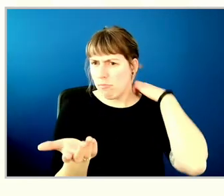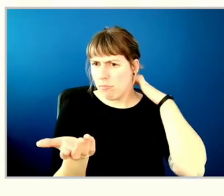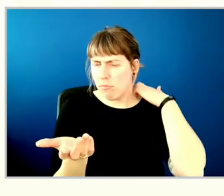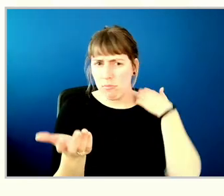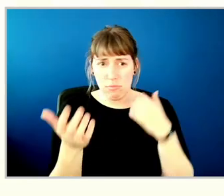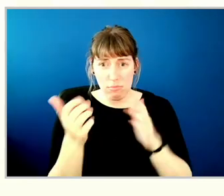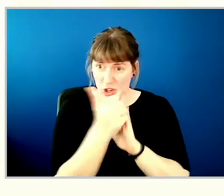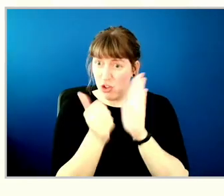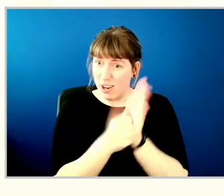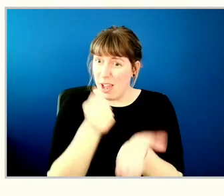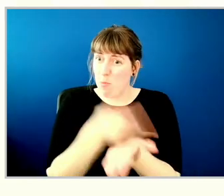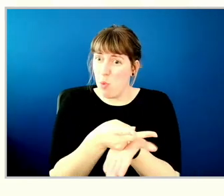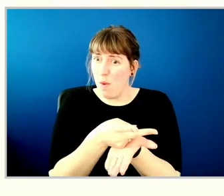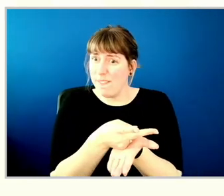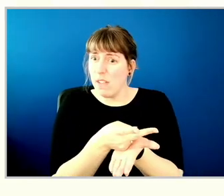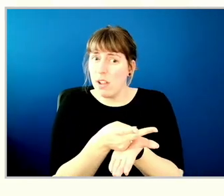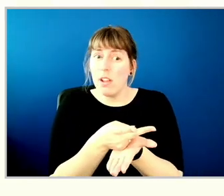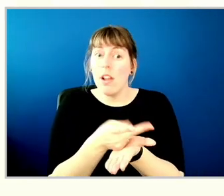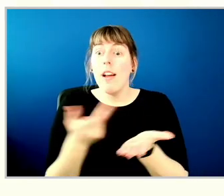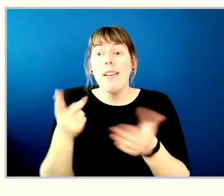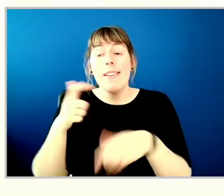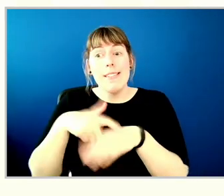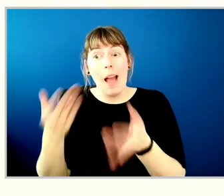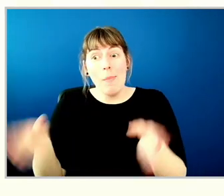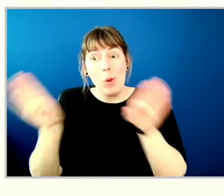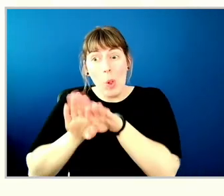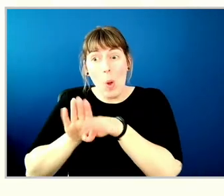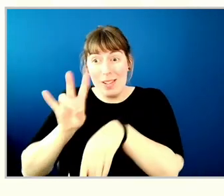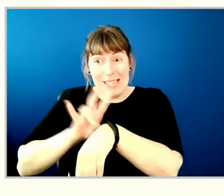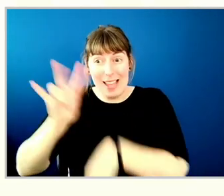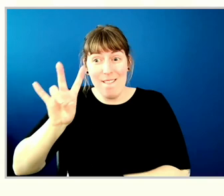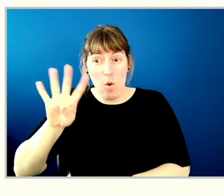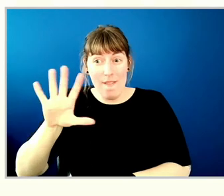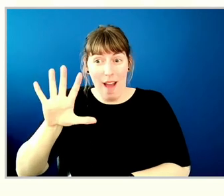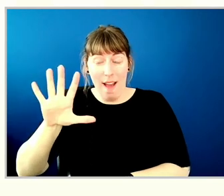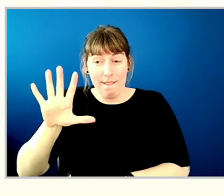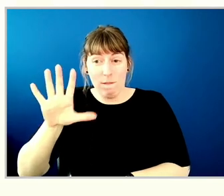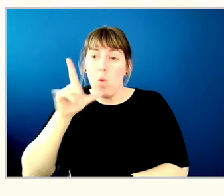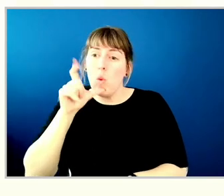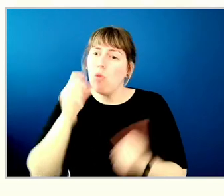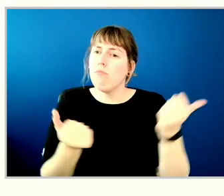with a closing time for the meeting of 7.45 p.m.?